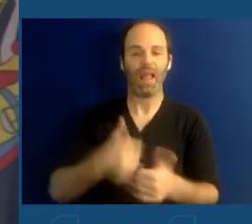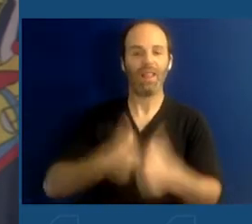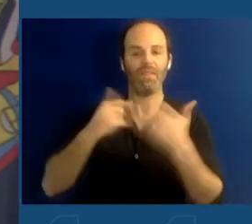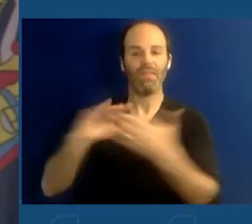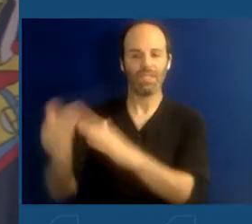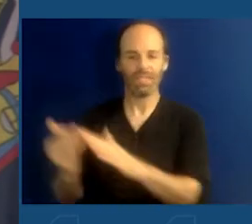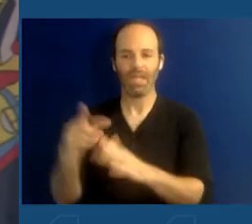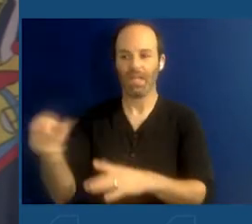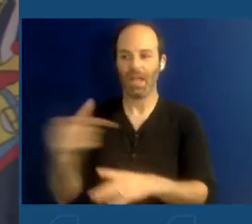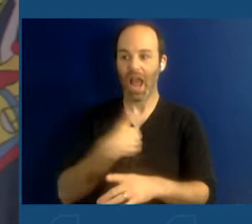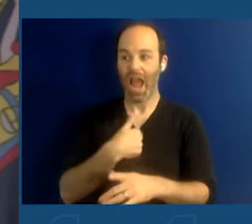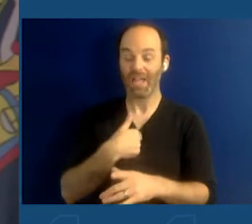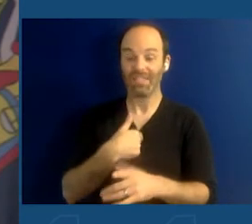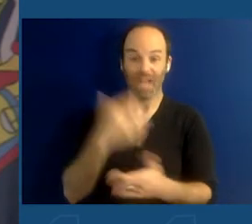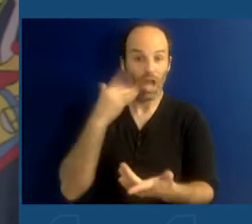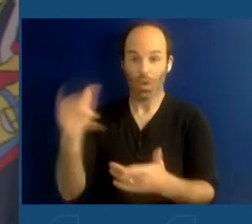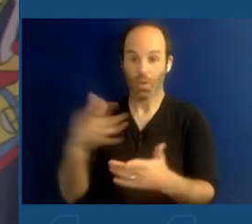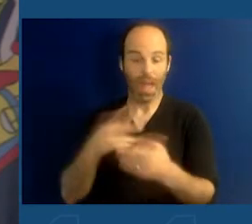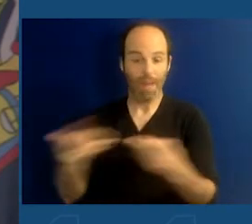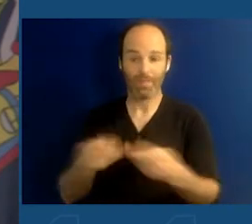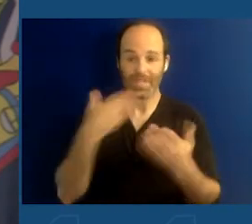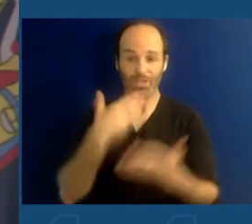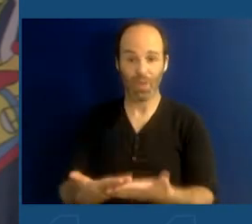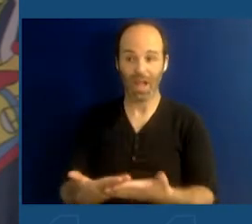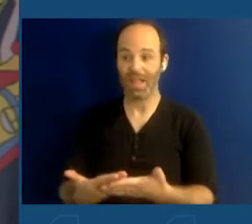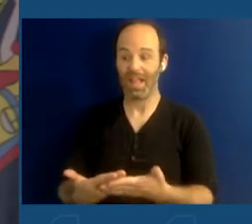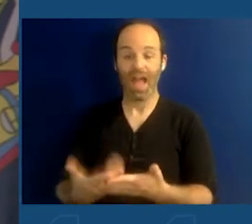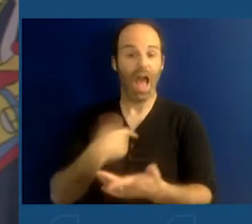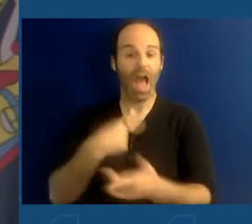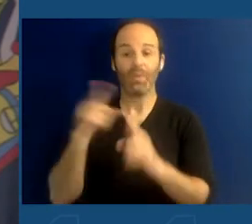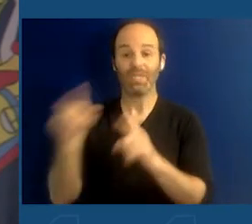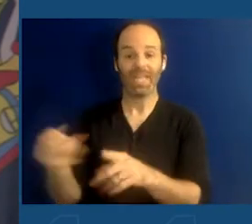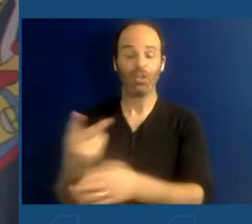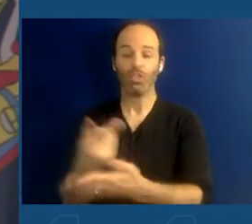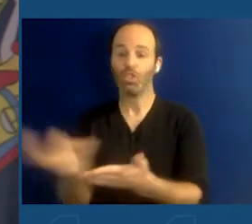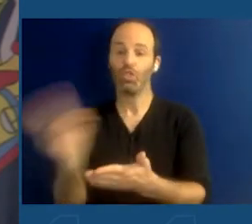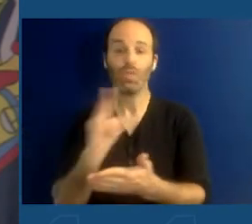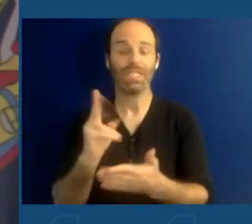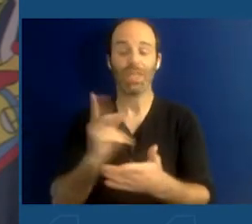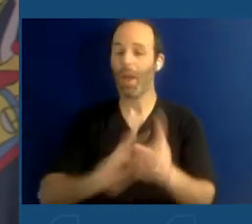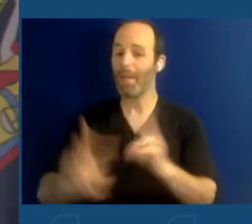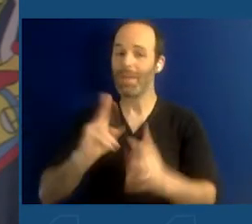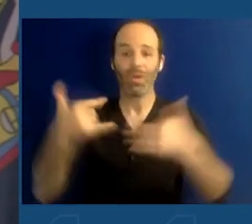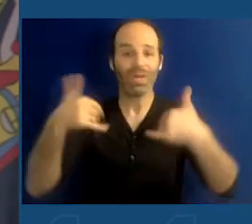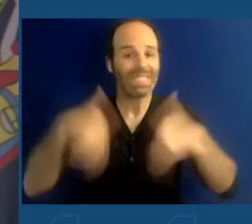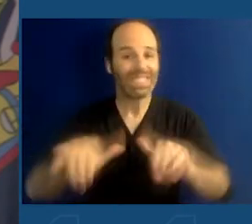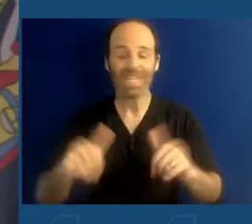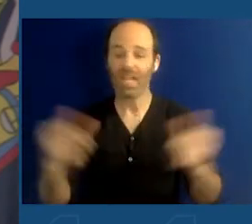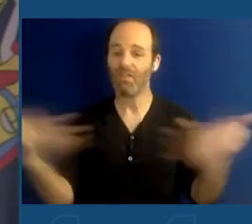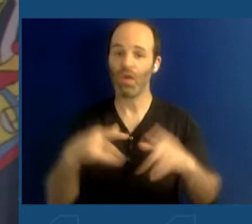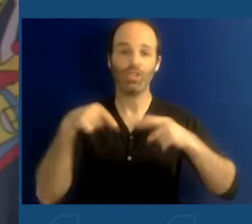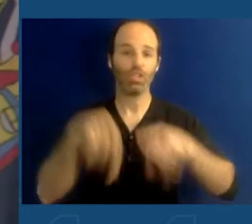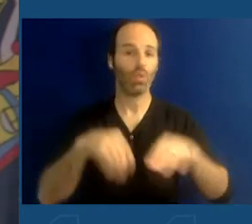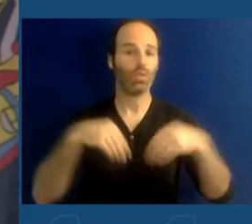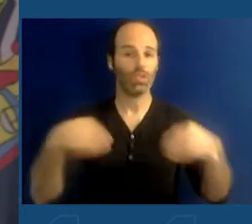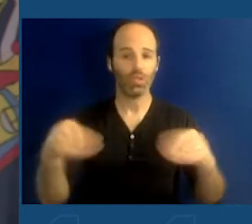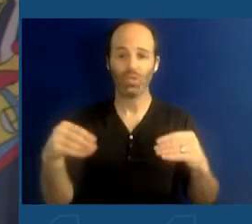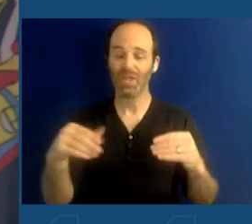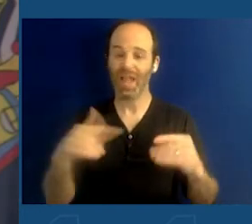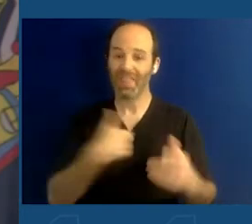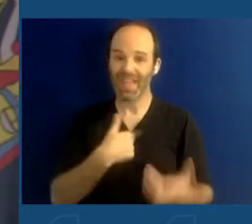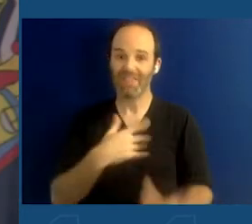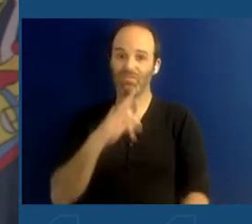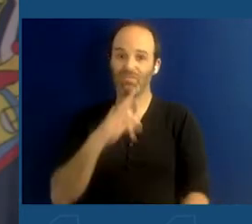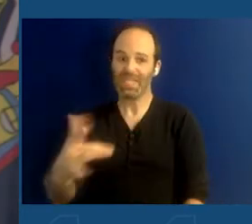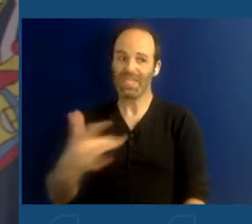there two weekends ago, and people are still afraid to go in a grocery store. This has affected them to their core, not just the victim families who will take a